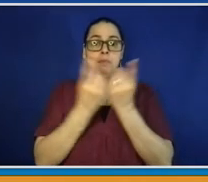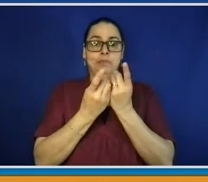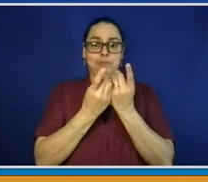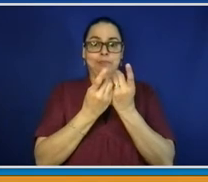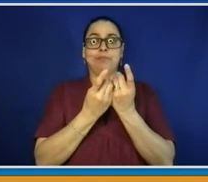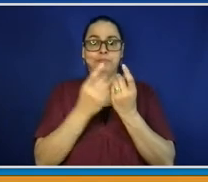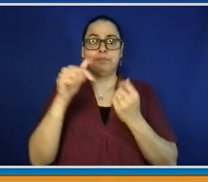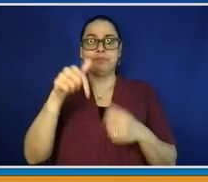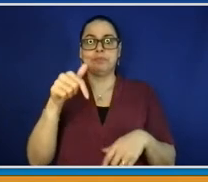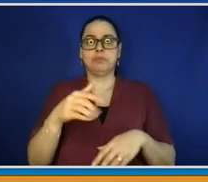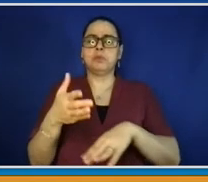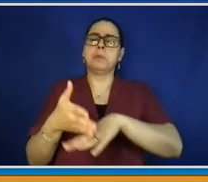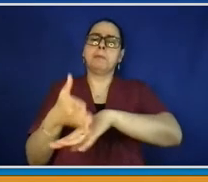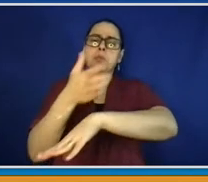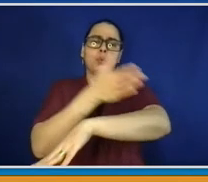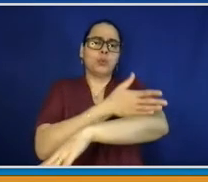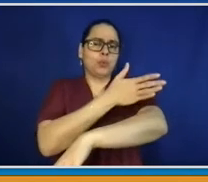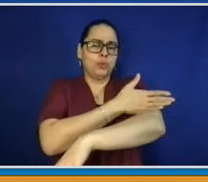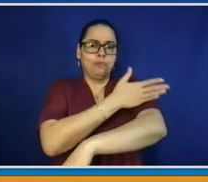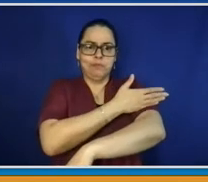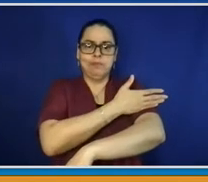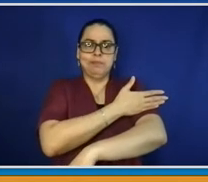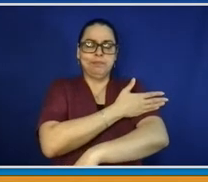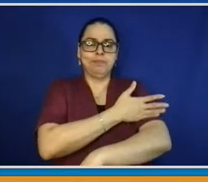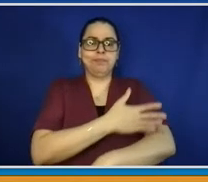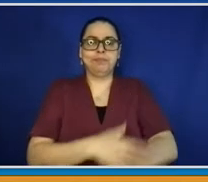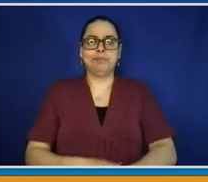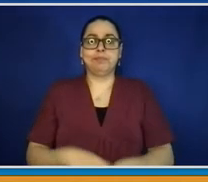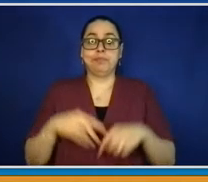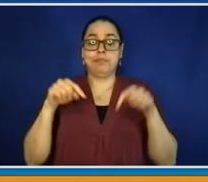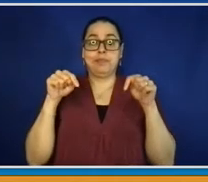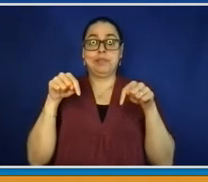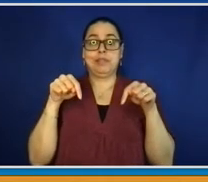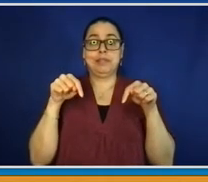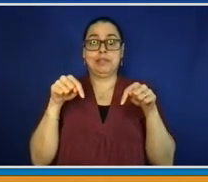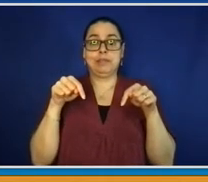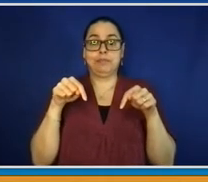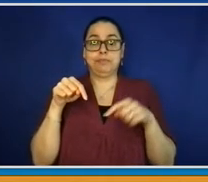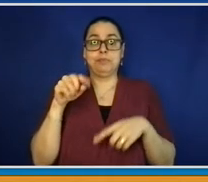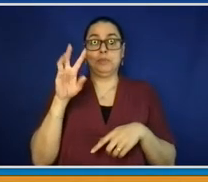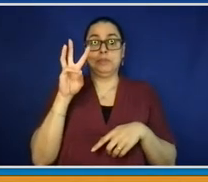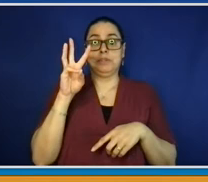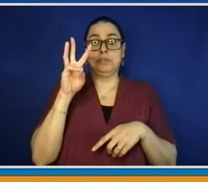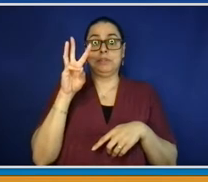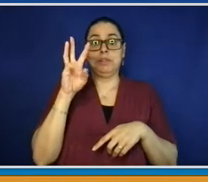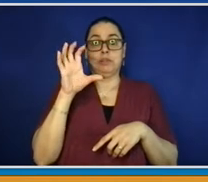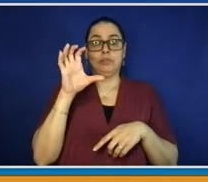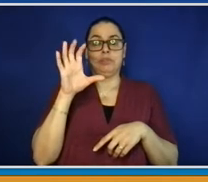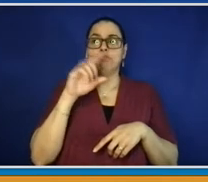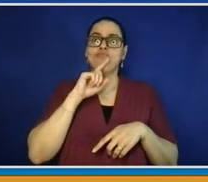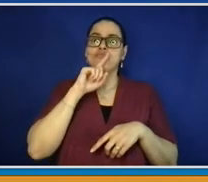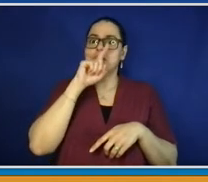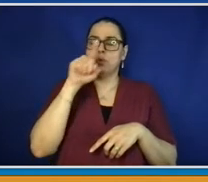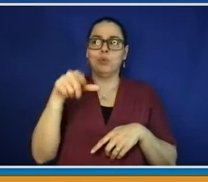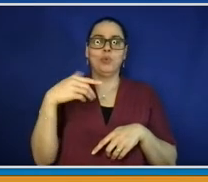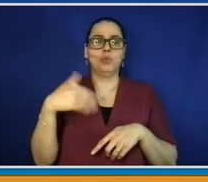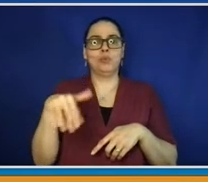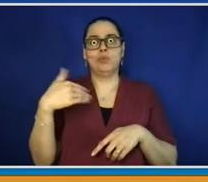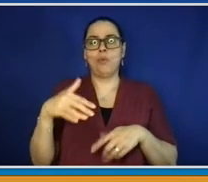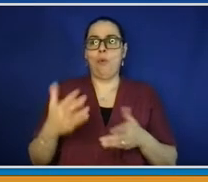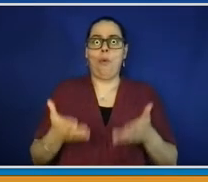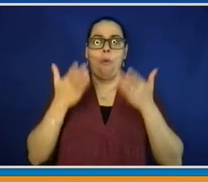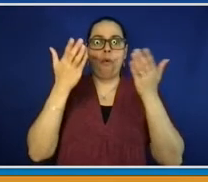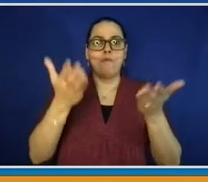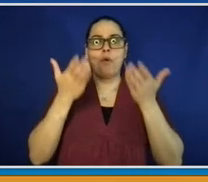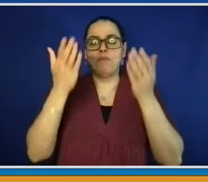and the seat of the county of Westchester, White Plains has so much to offer. Whether you want to stay and play, whether you